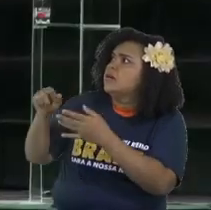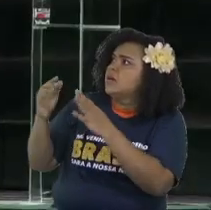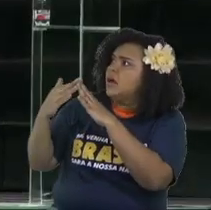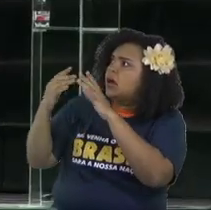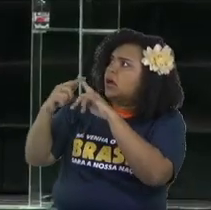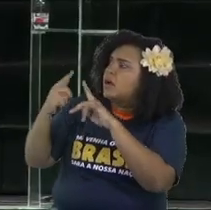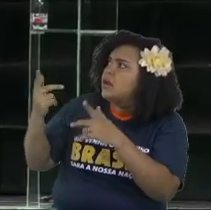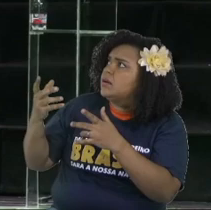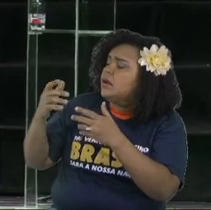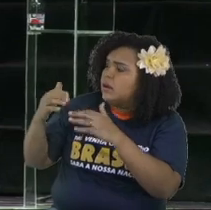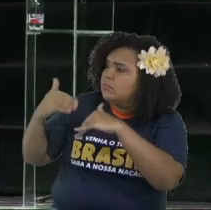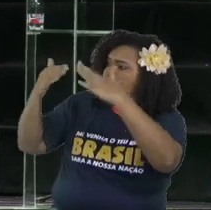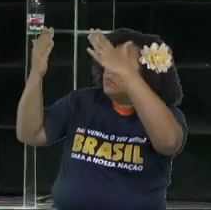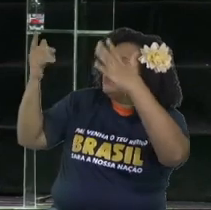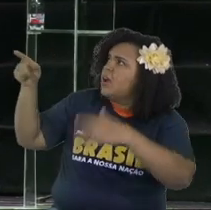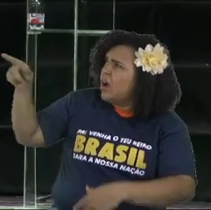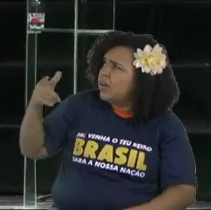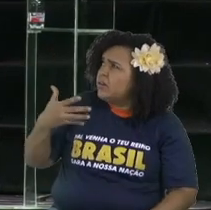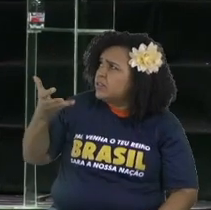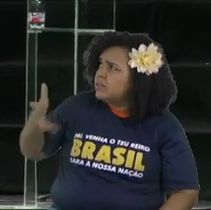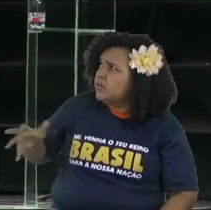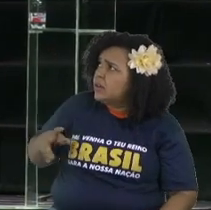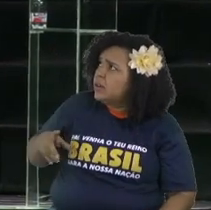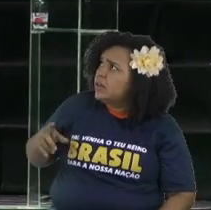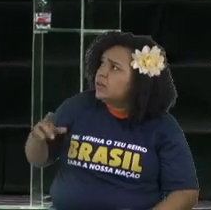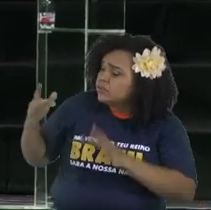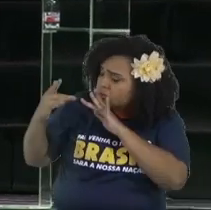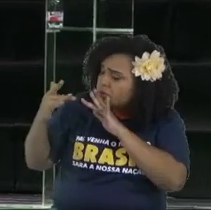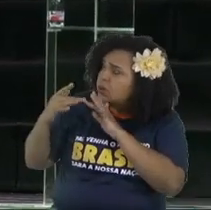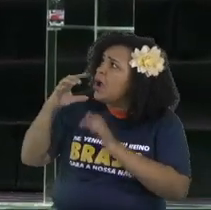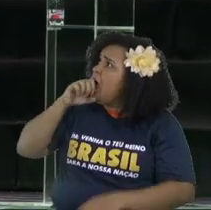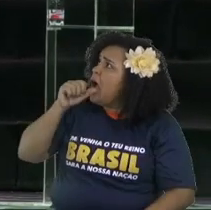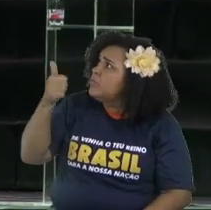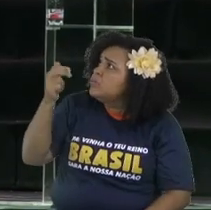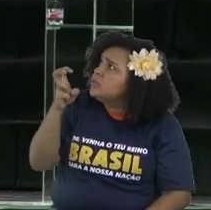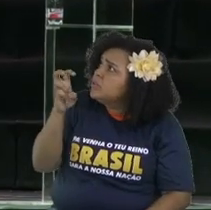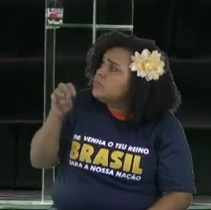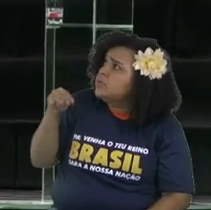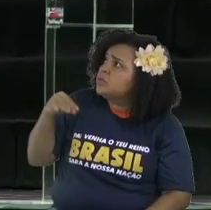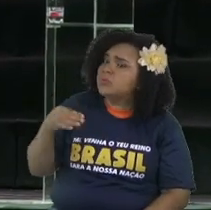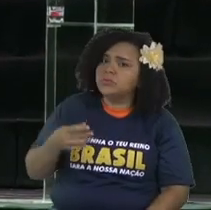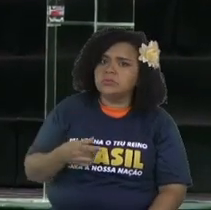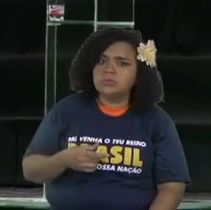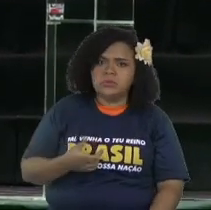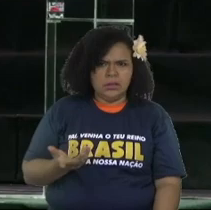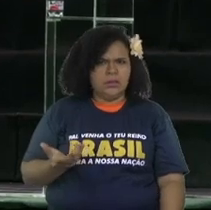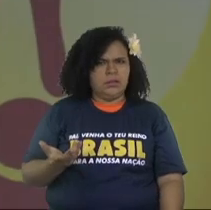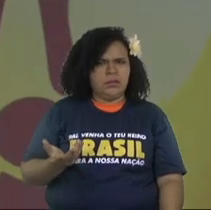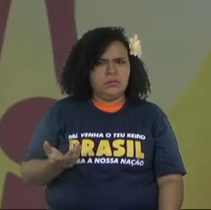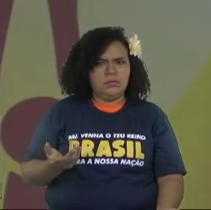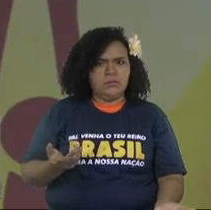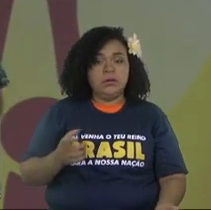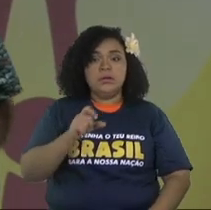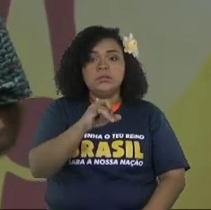doesn't want to have being touched with the members. When the pastor doesn't want to be in the members it's time for him to go.